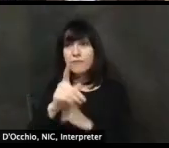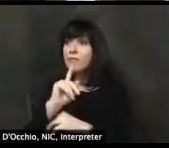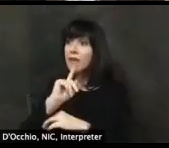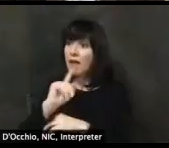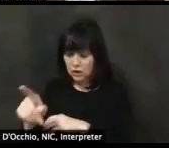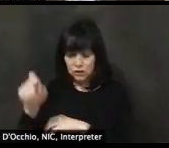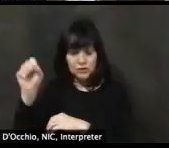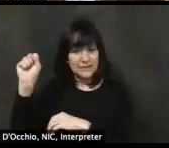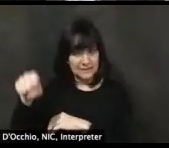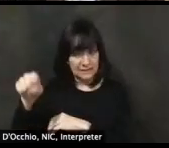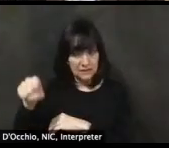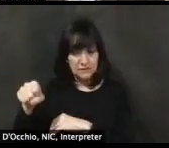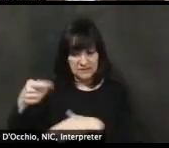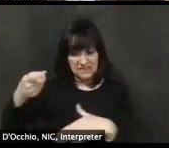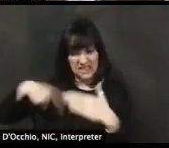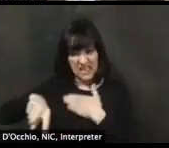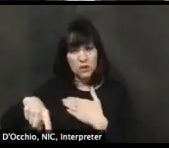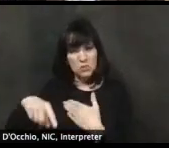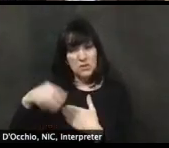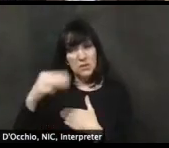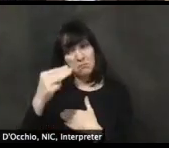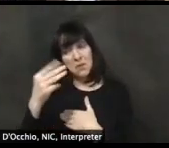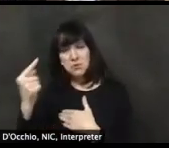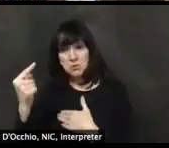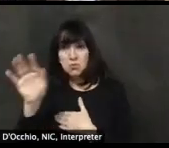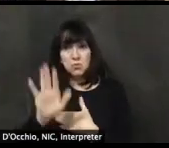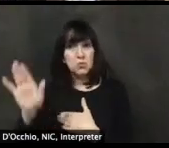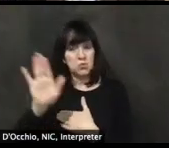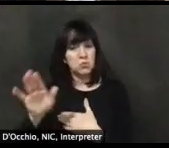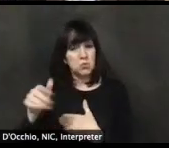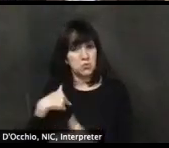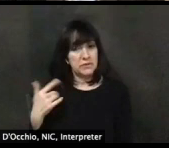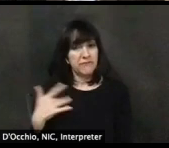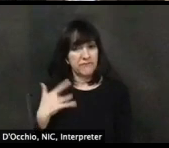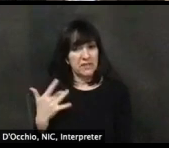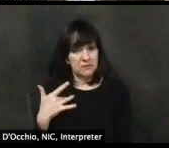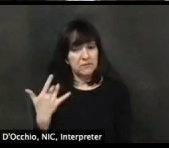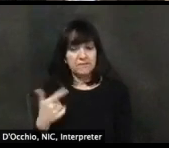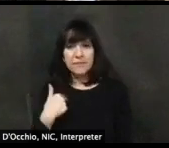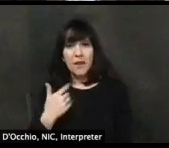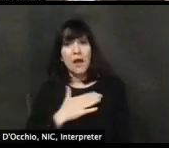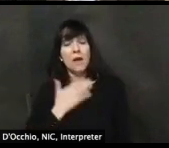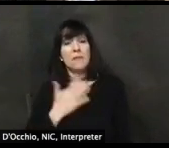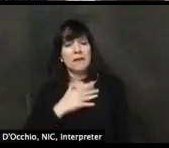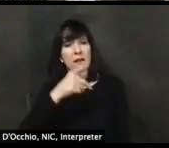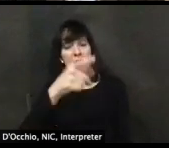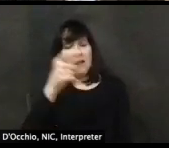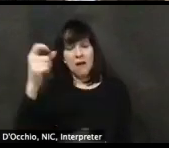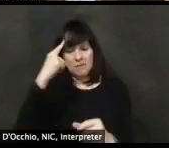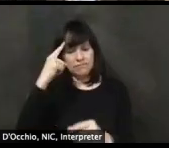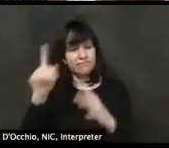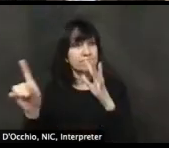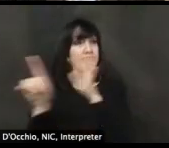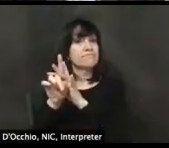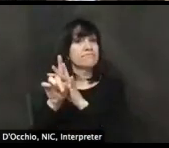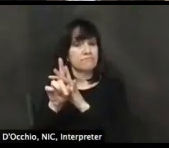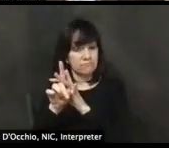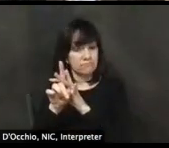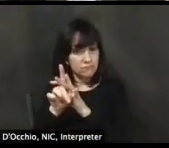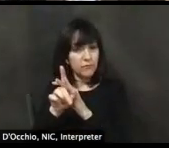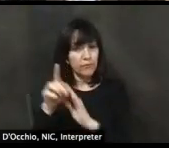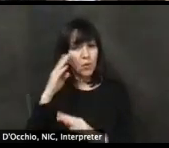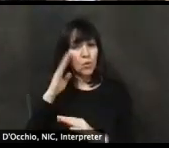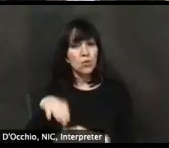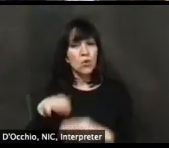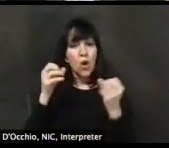we'll be able to announce this publicly, but I'm glad that you just, um, you just triggered something really important. We know that there's a lot of people out